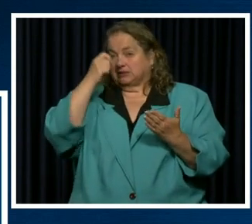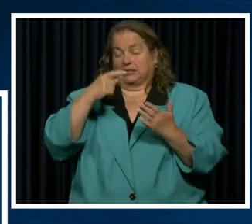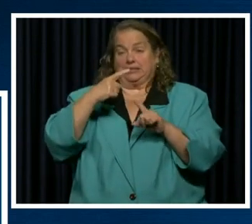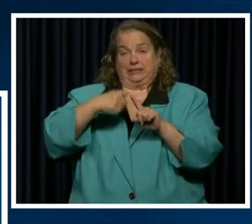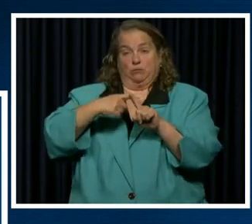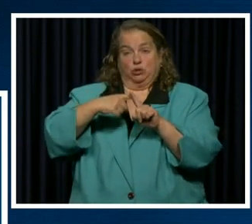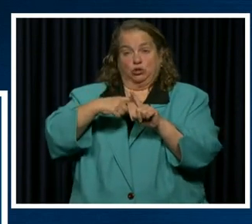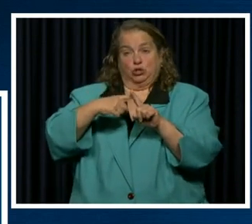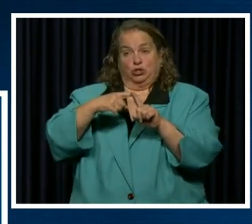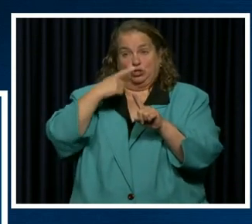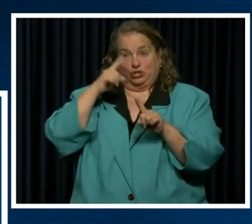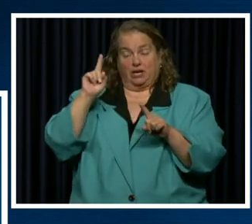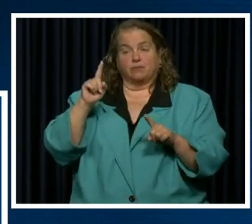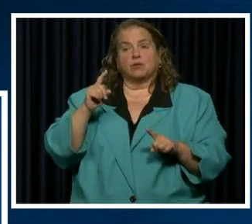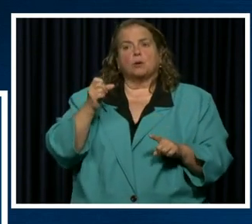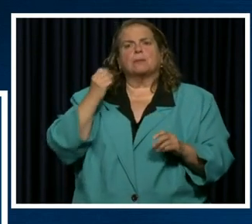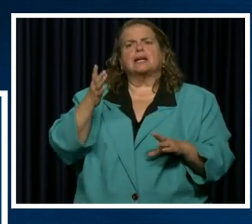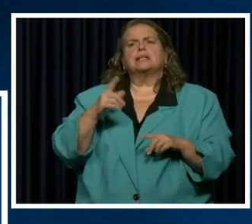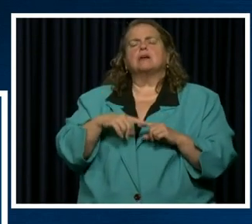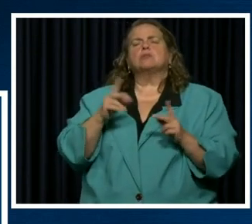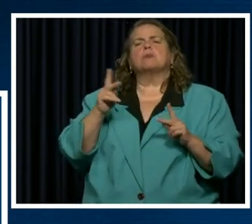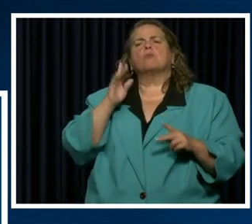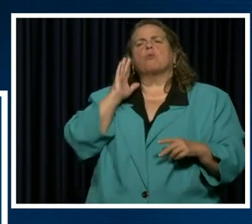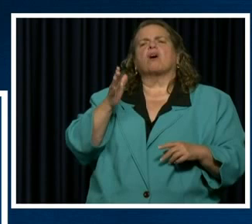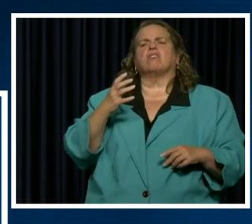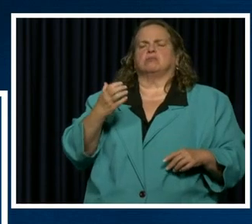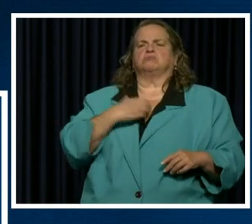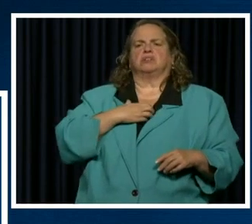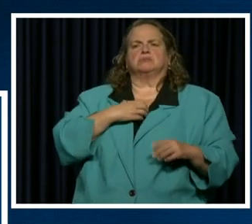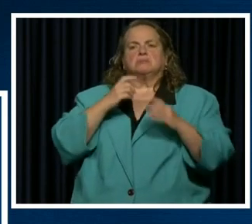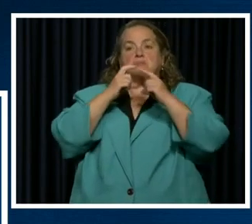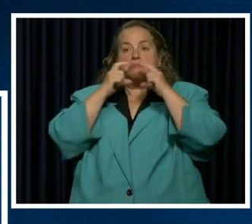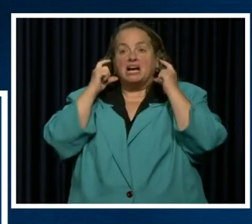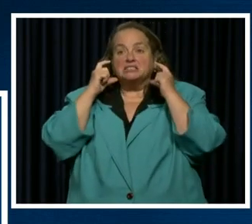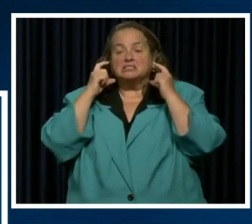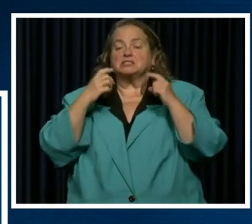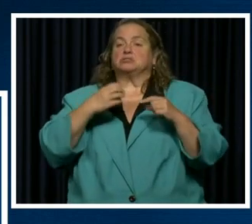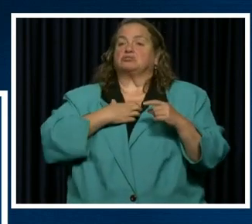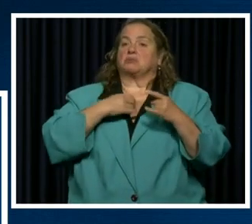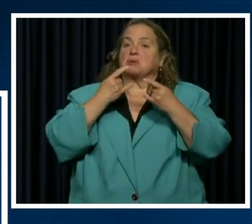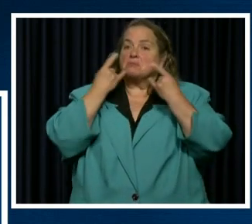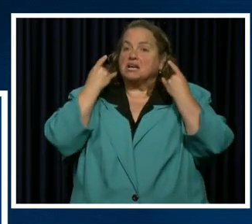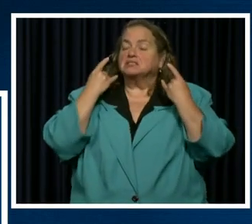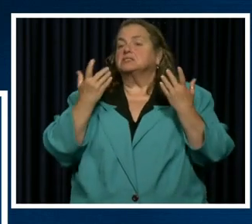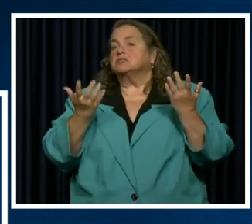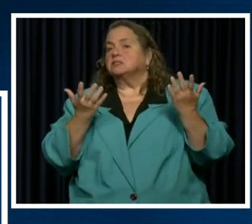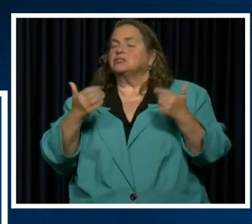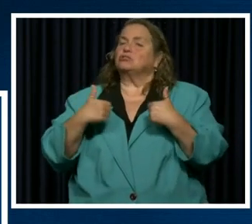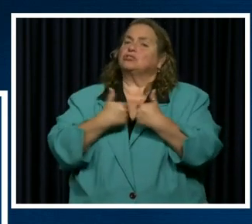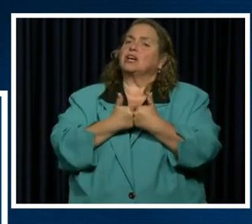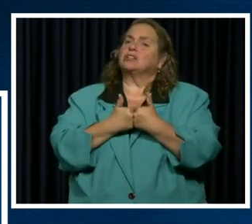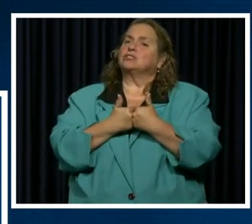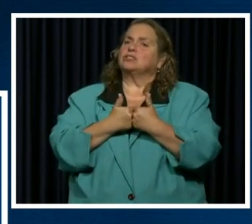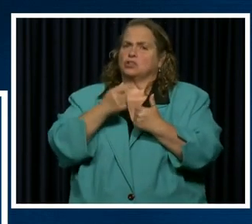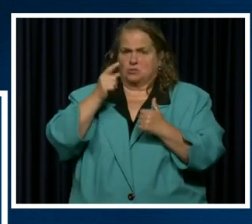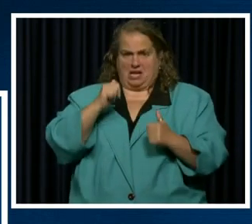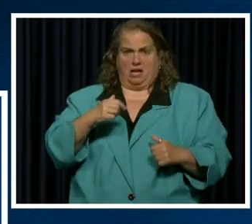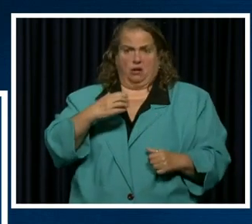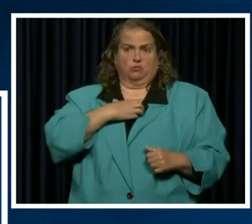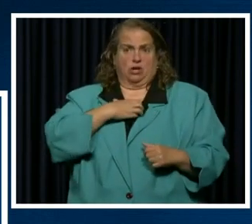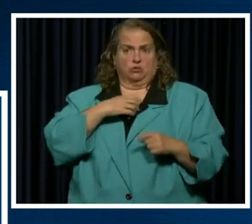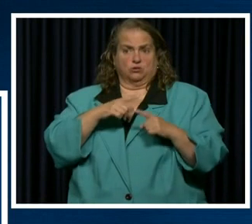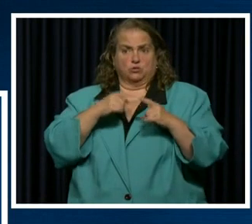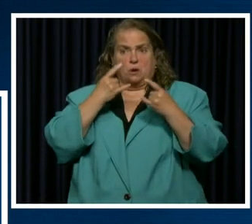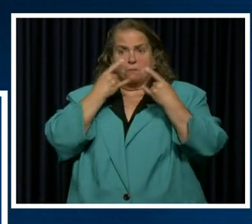at different times object to. I mean, some people have objected to masks. And the challenging part about that is you can object to a